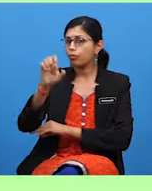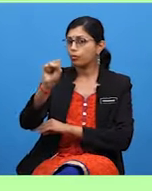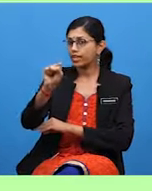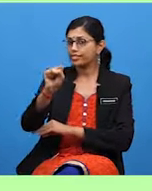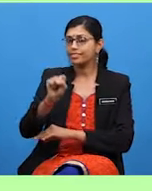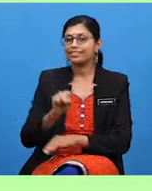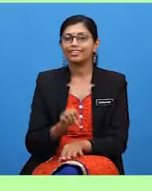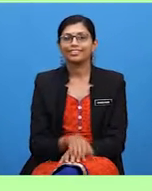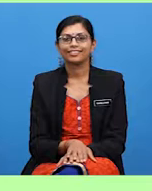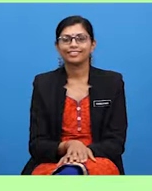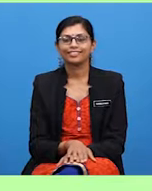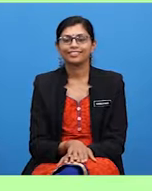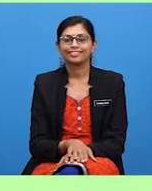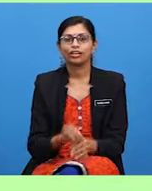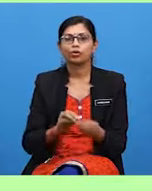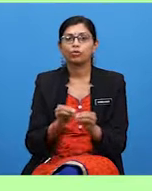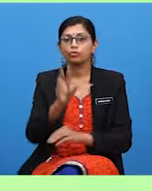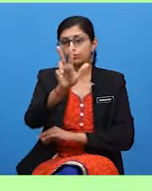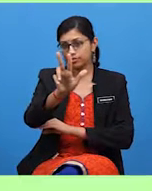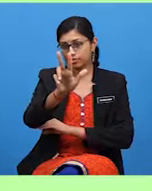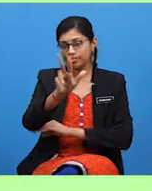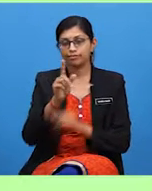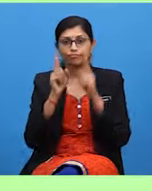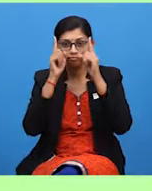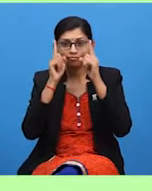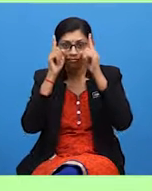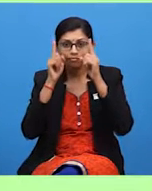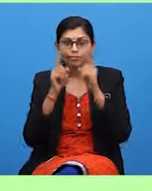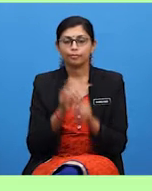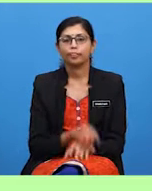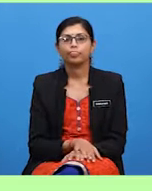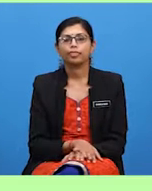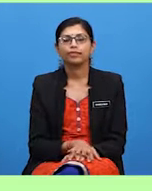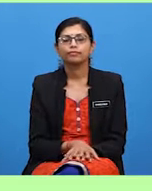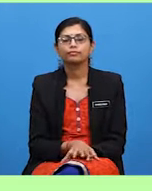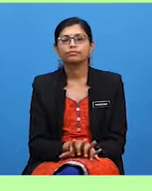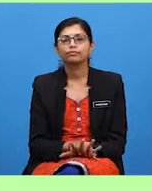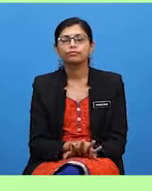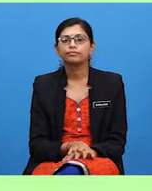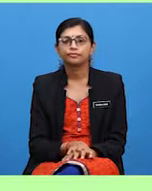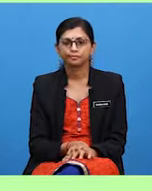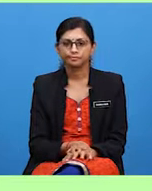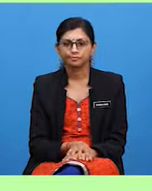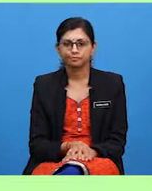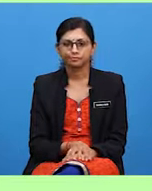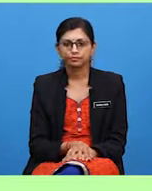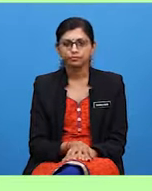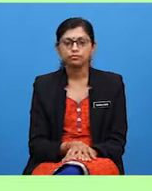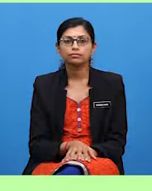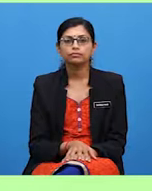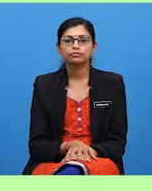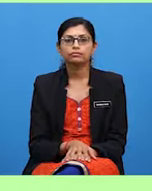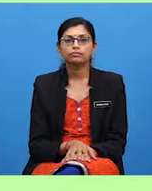Question three. What do whales do when people watch them from boats?